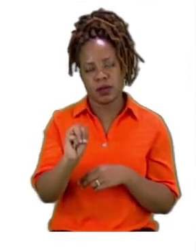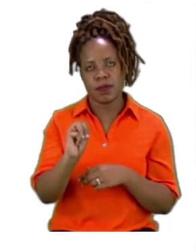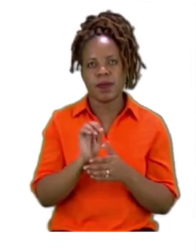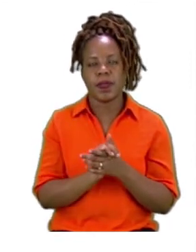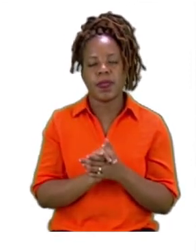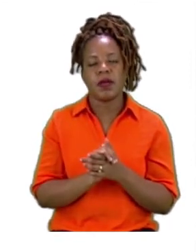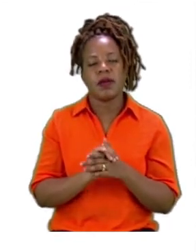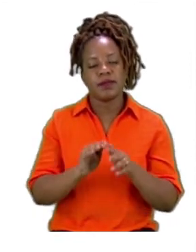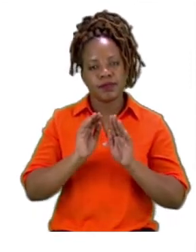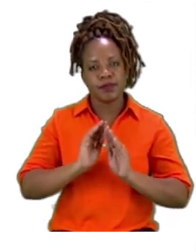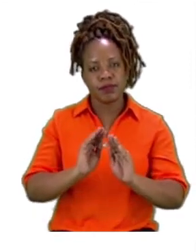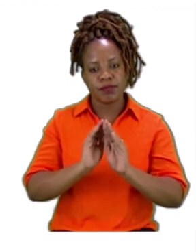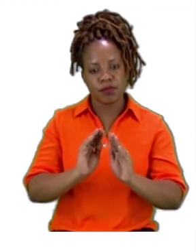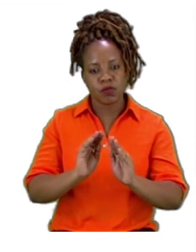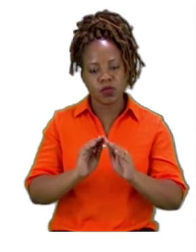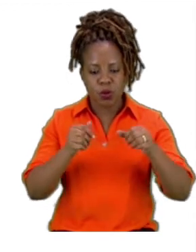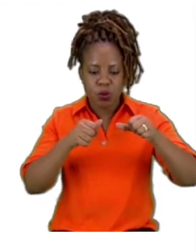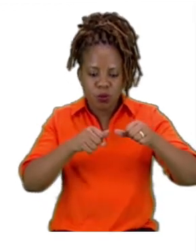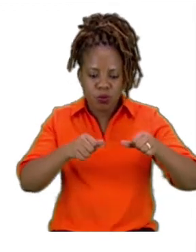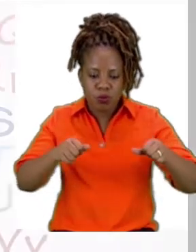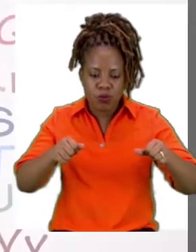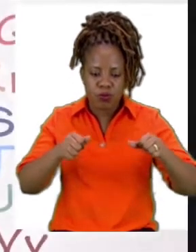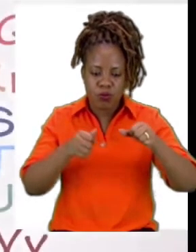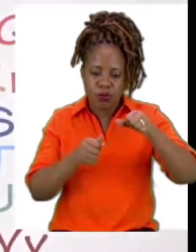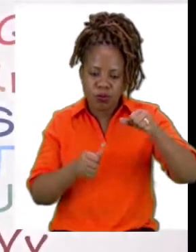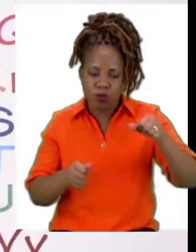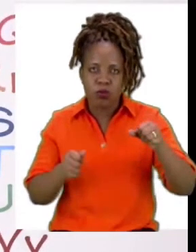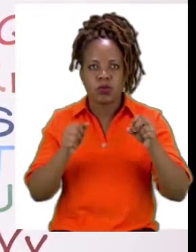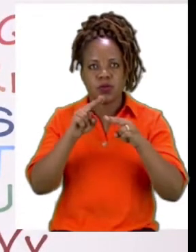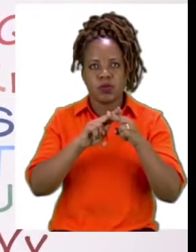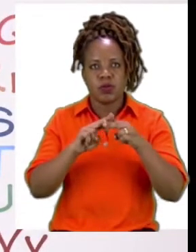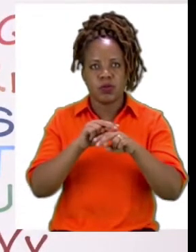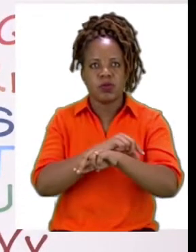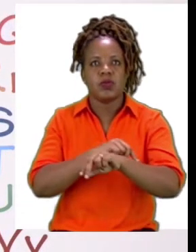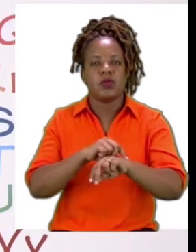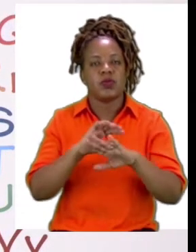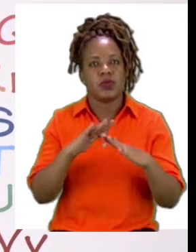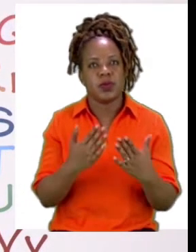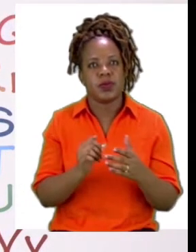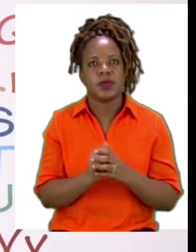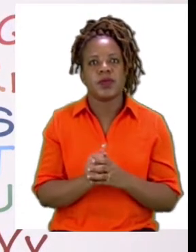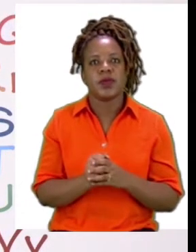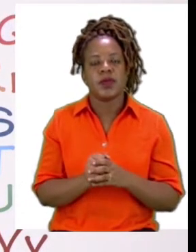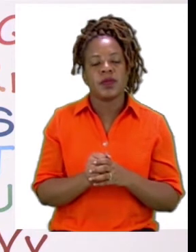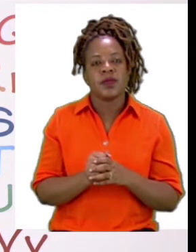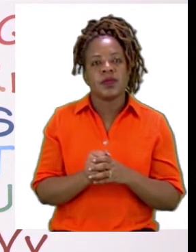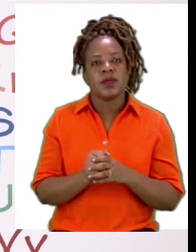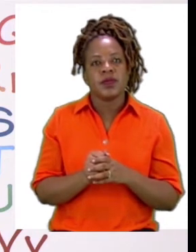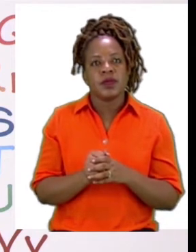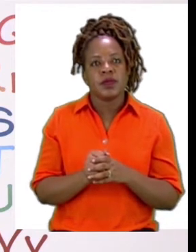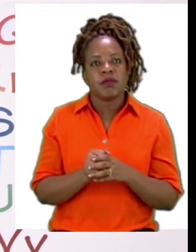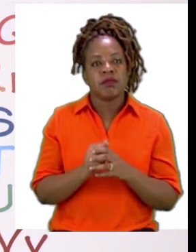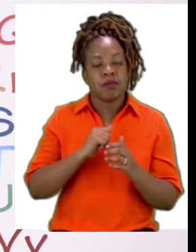using your ruler. This is my ruler. in the classroom. Now, as you can see, it's quite